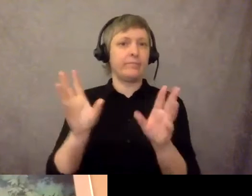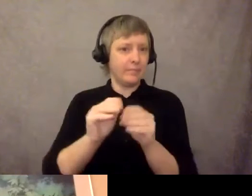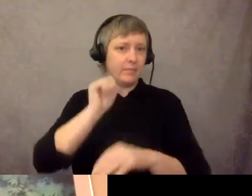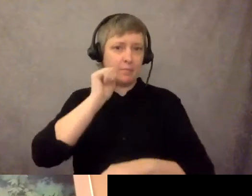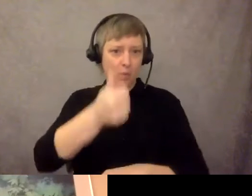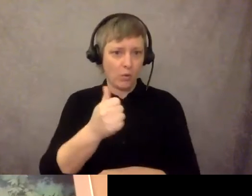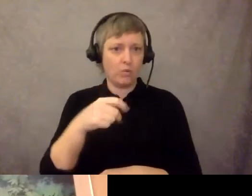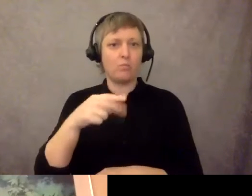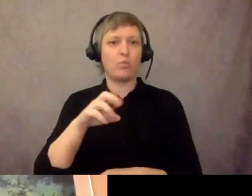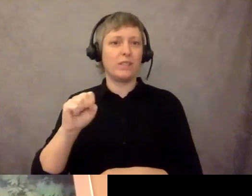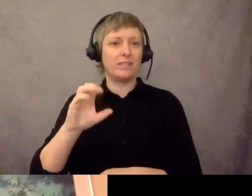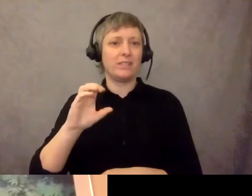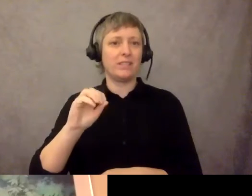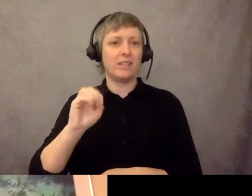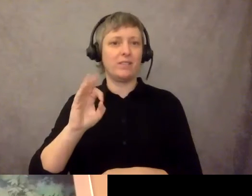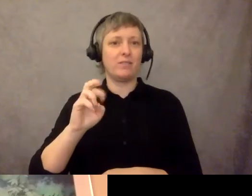morning with those details.